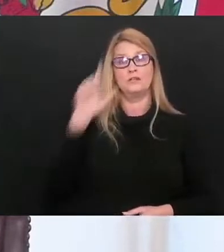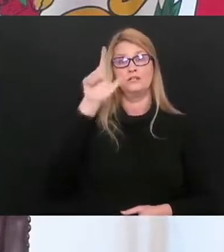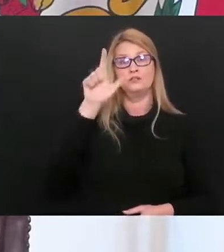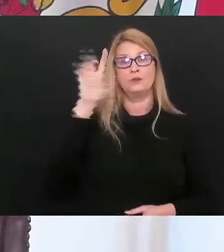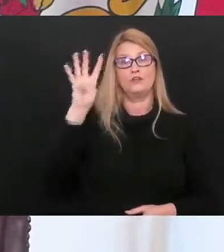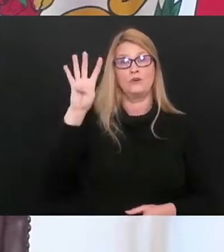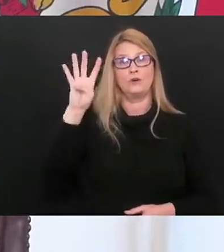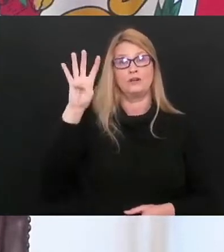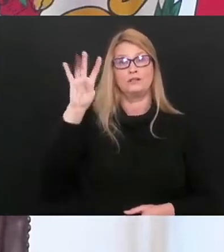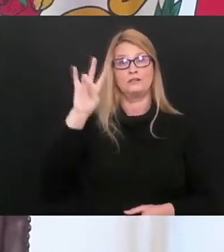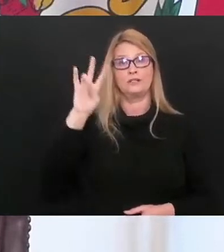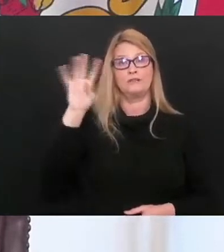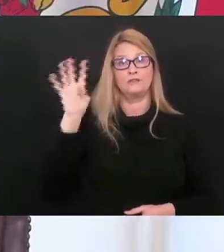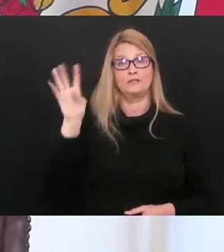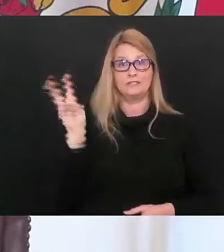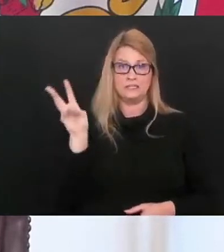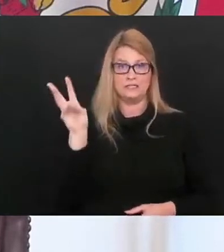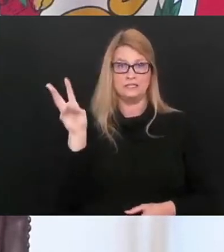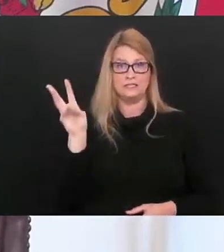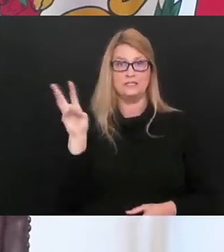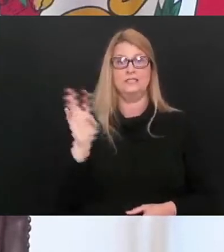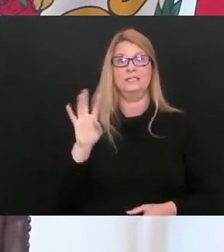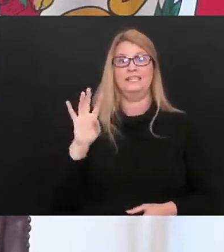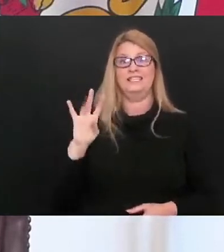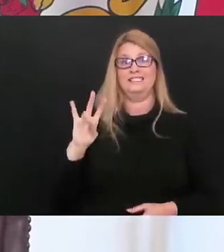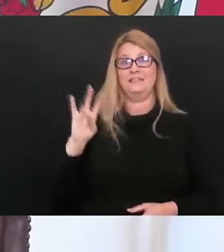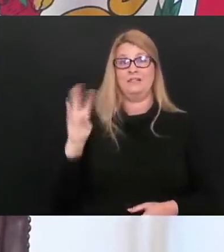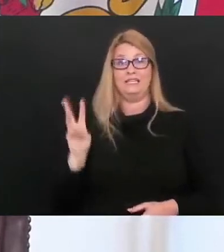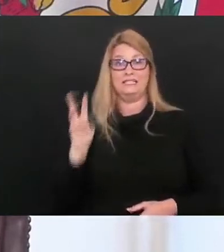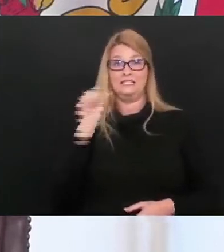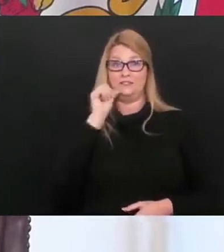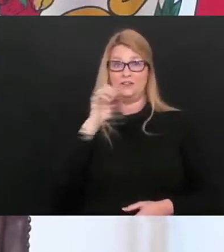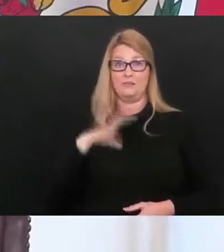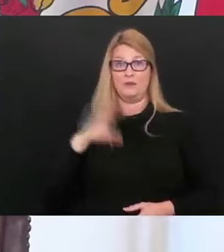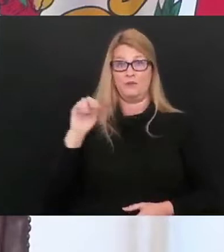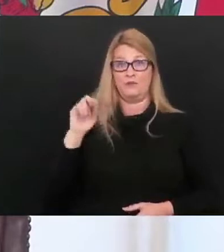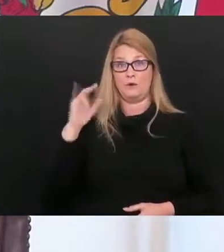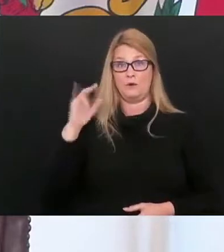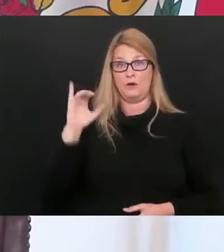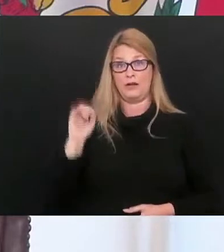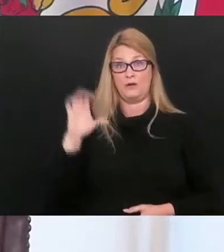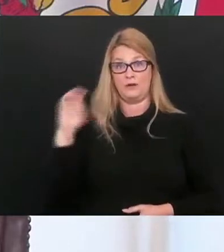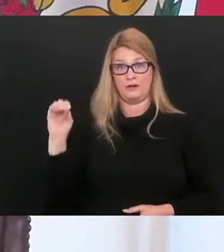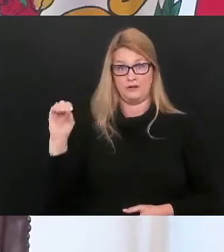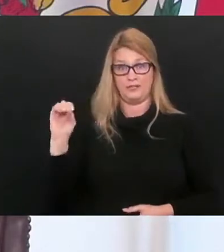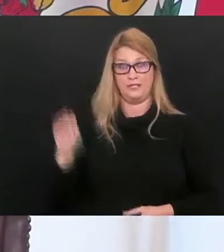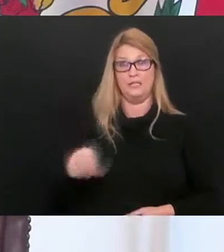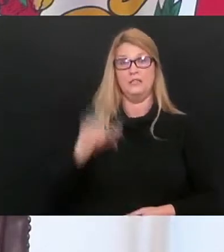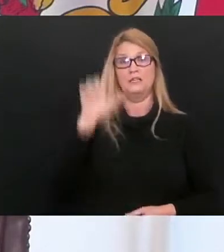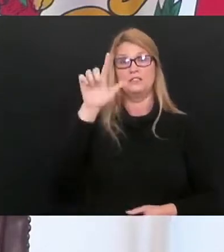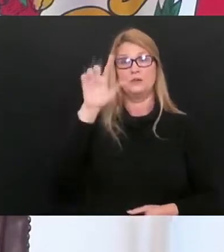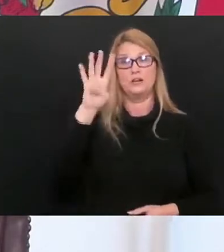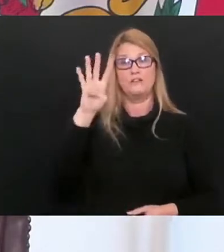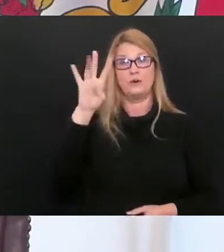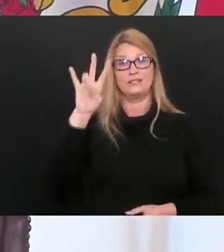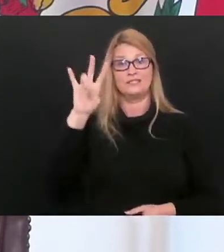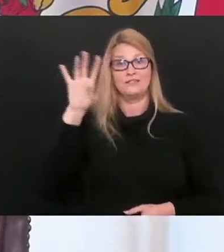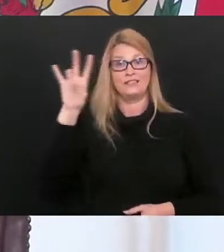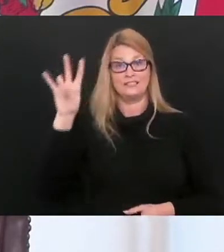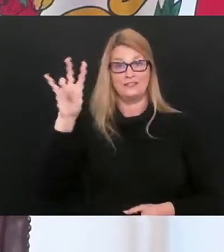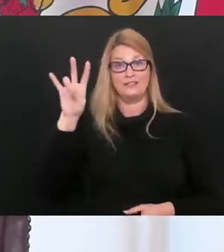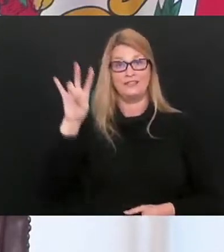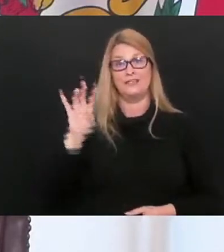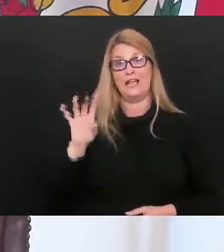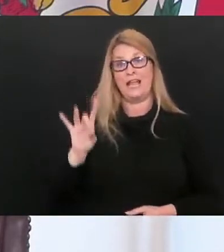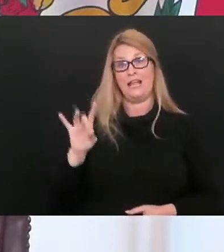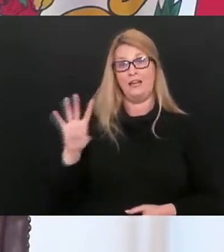,476th death is a 76-year-old female from Ohio County. Our 2,477th death